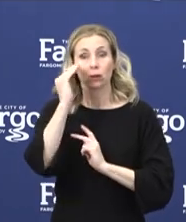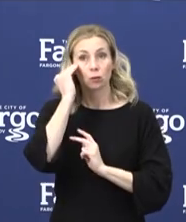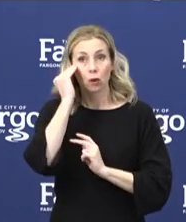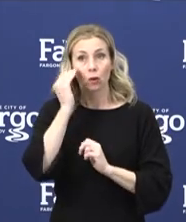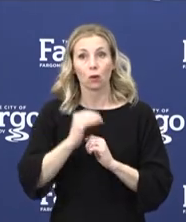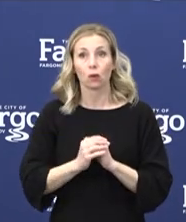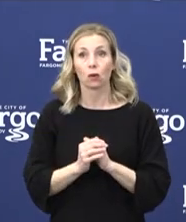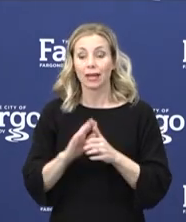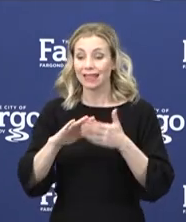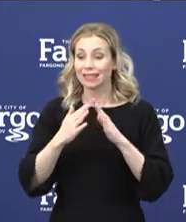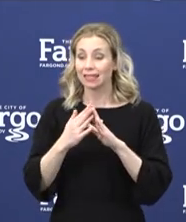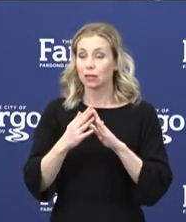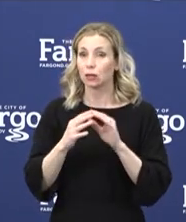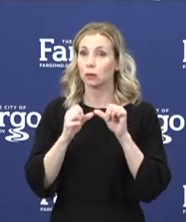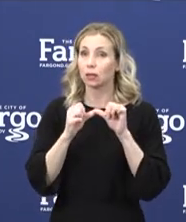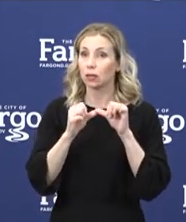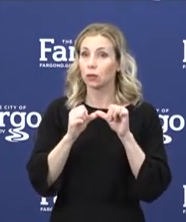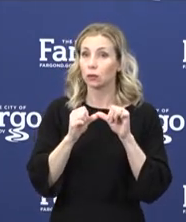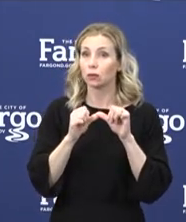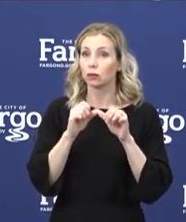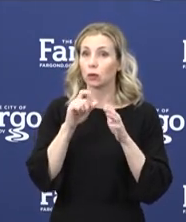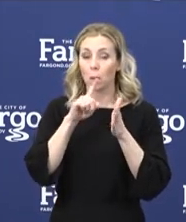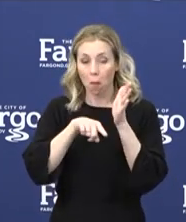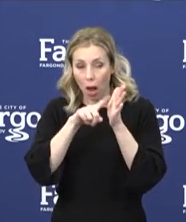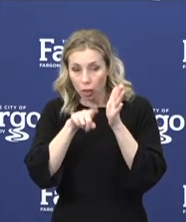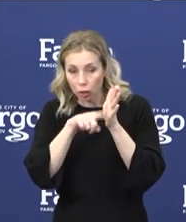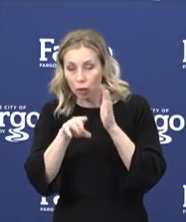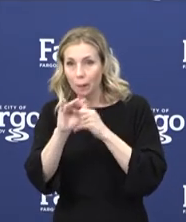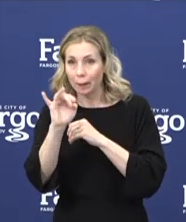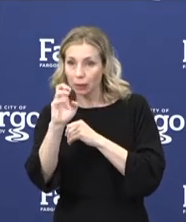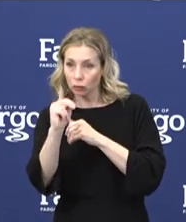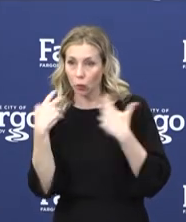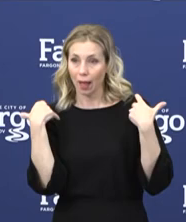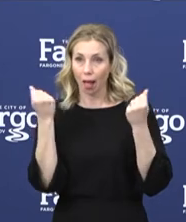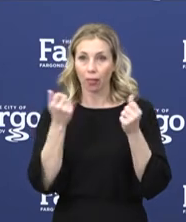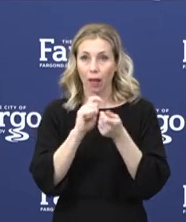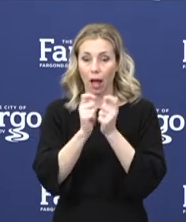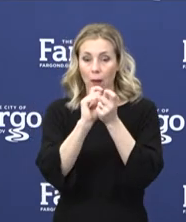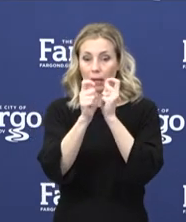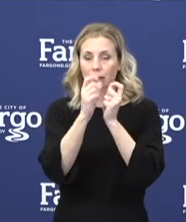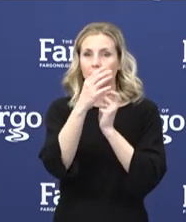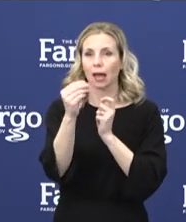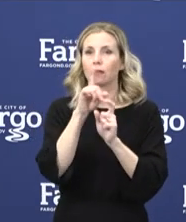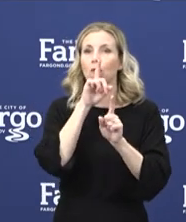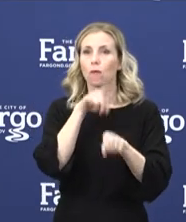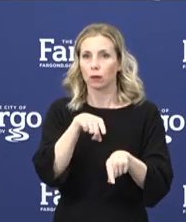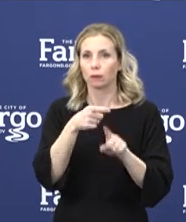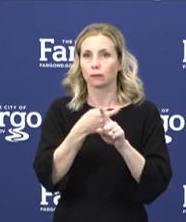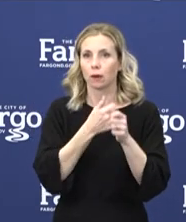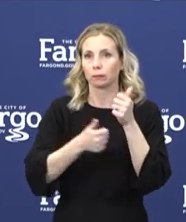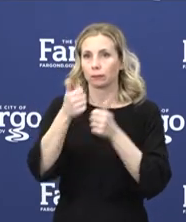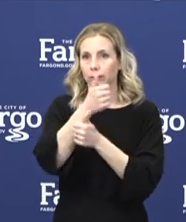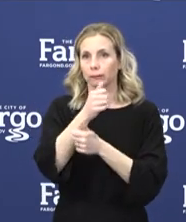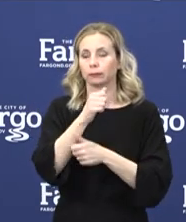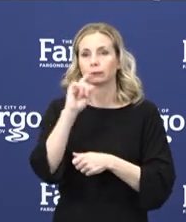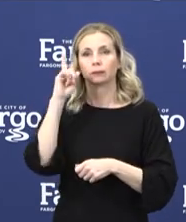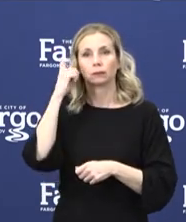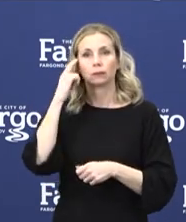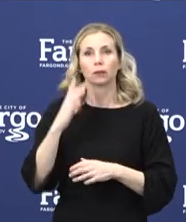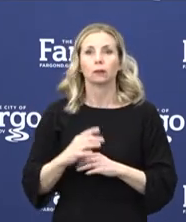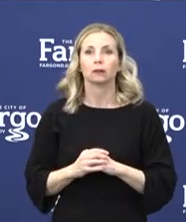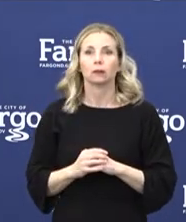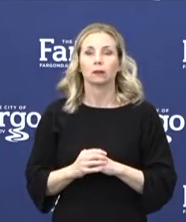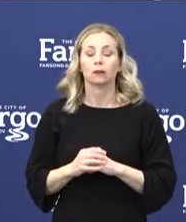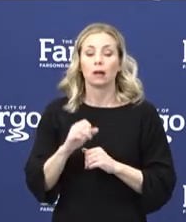continues to frequently monitor the Minnesota health updates and executive orders. Last week, the state